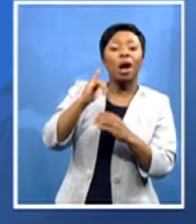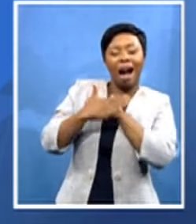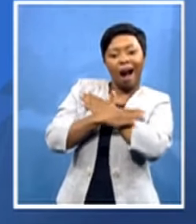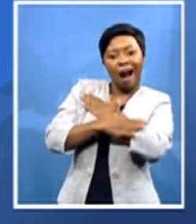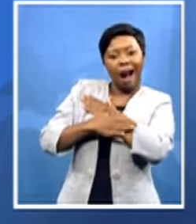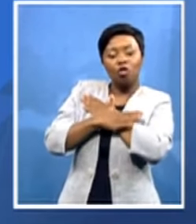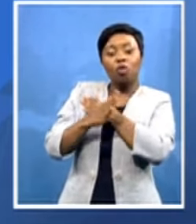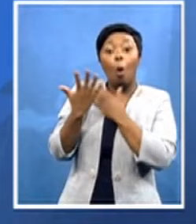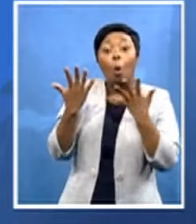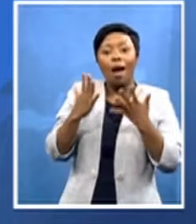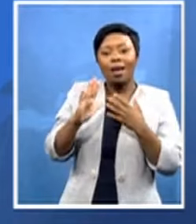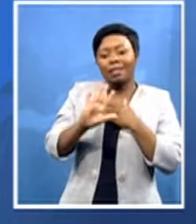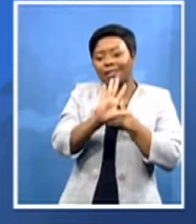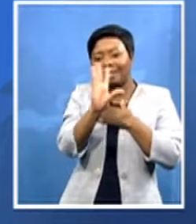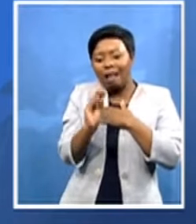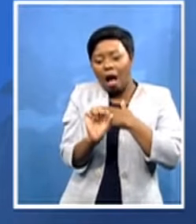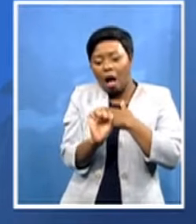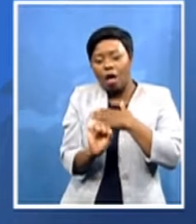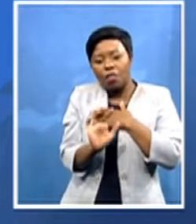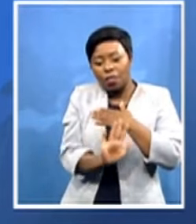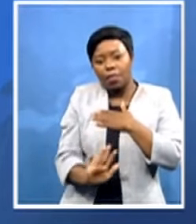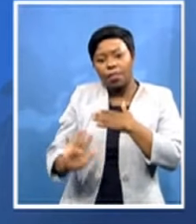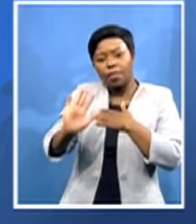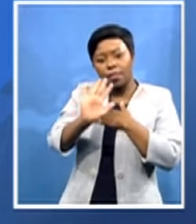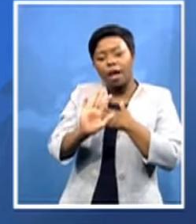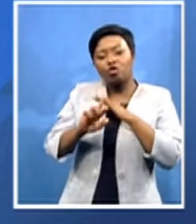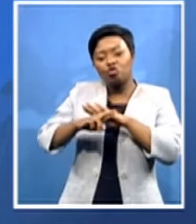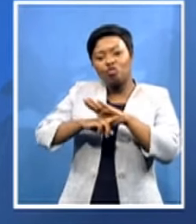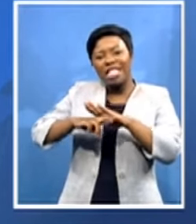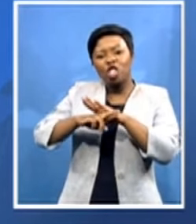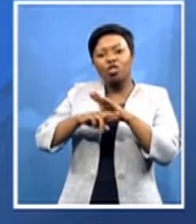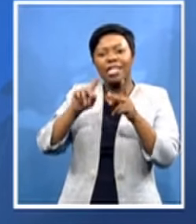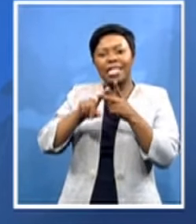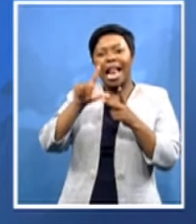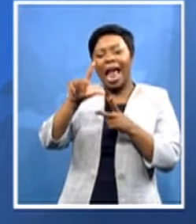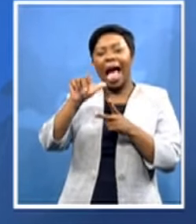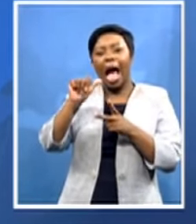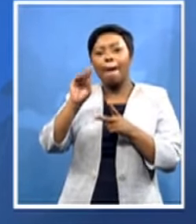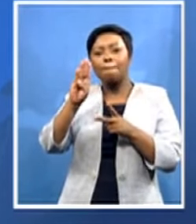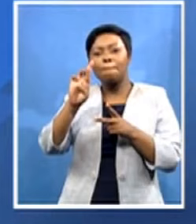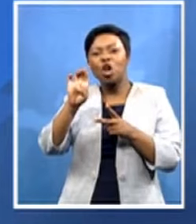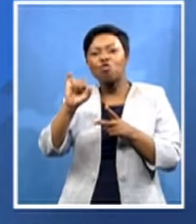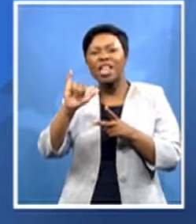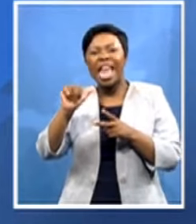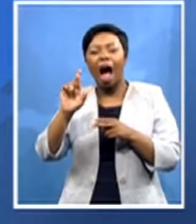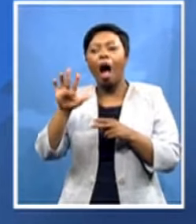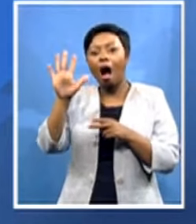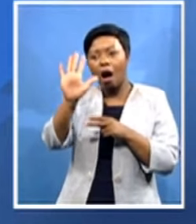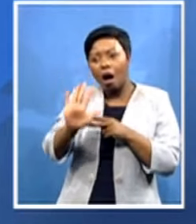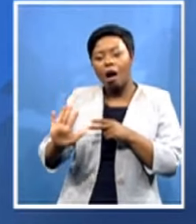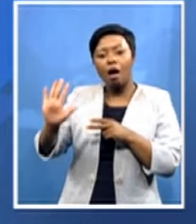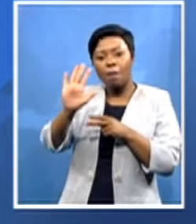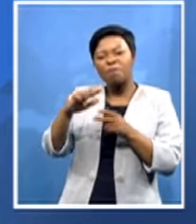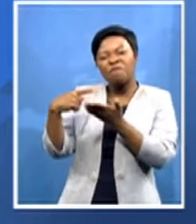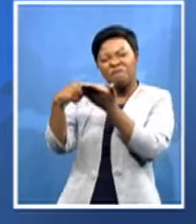going as far as the liberia all the caucuses uh southern african